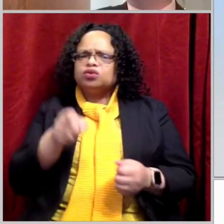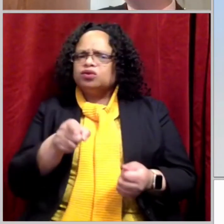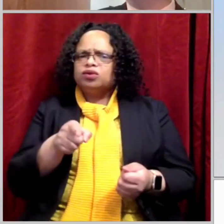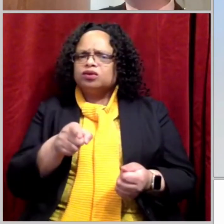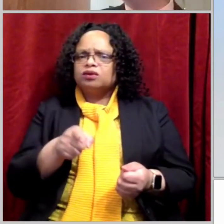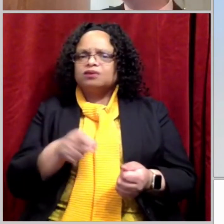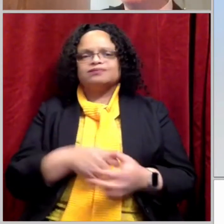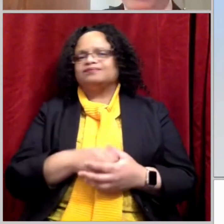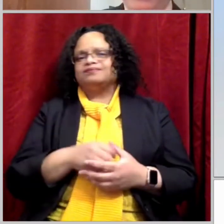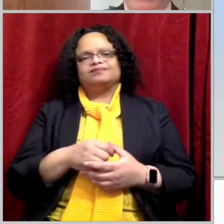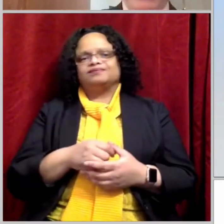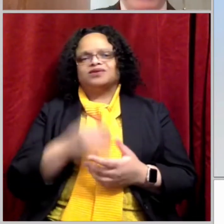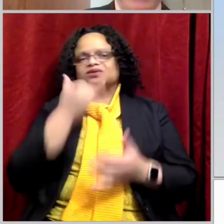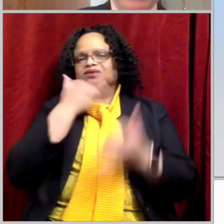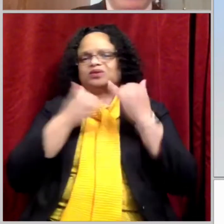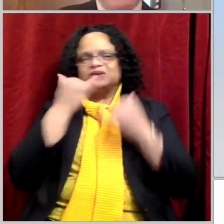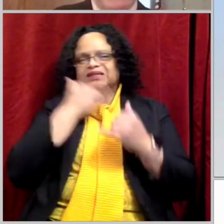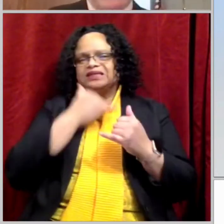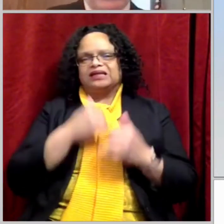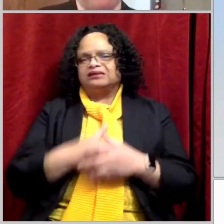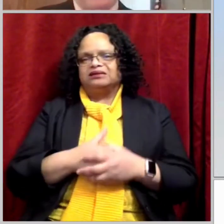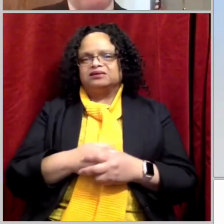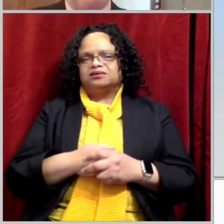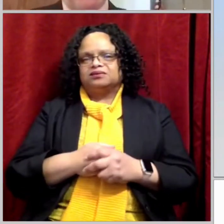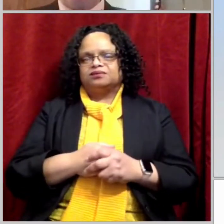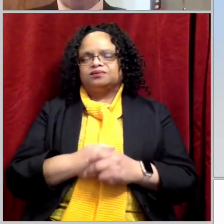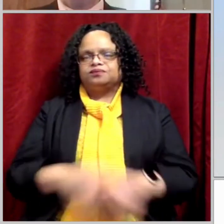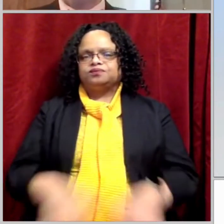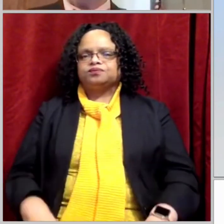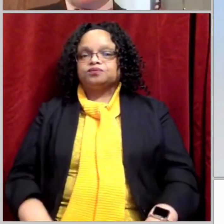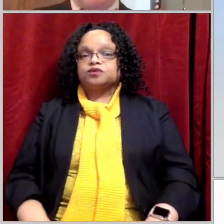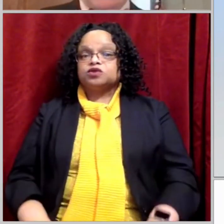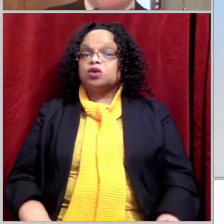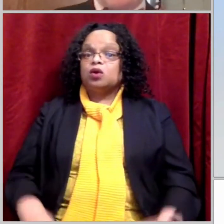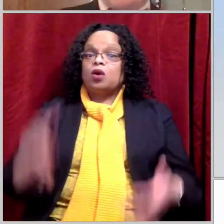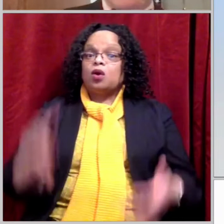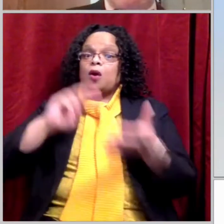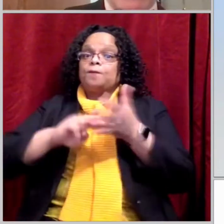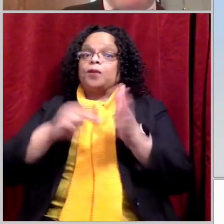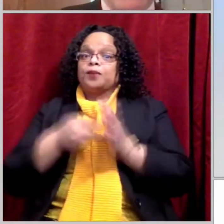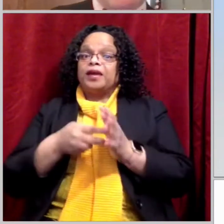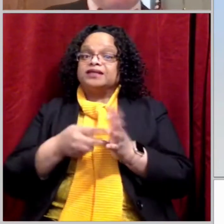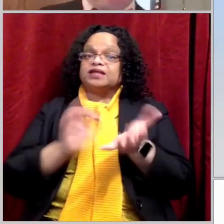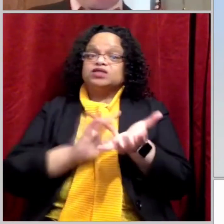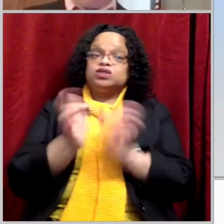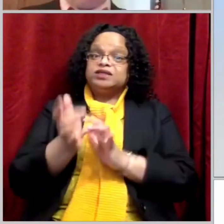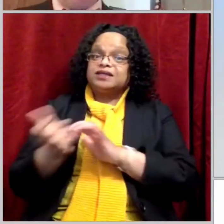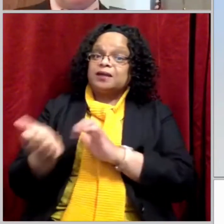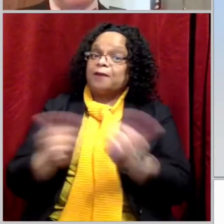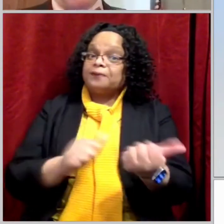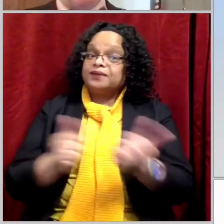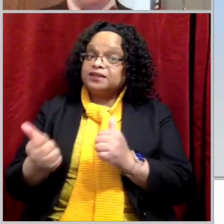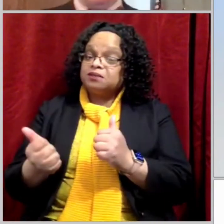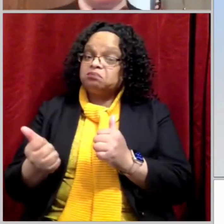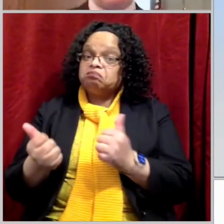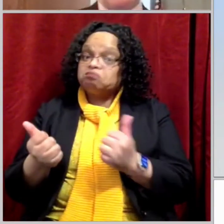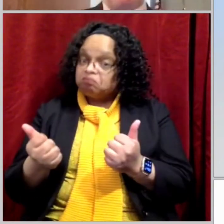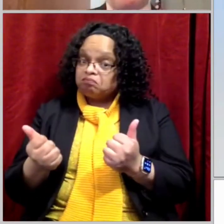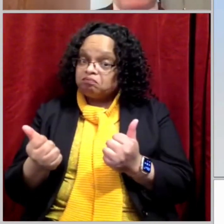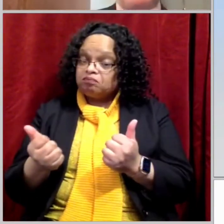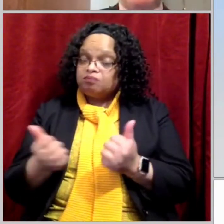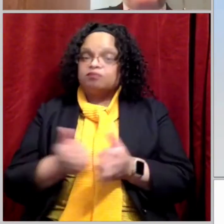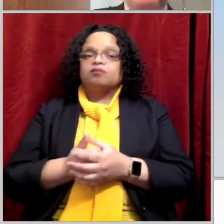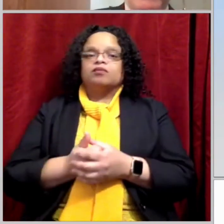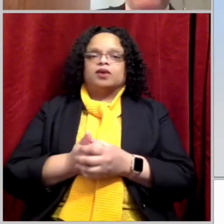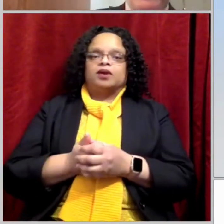history are the ones who do. So the purpose of Jesus' baptism. Now, let's